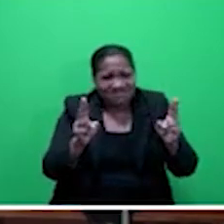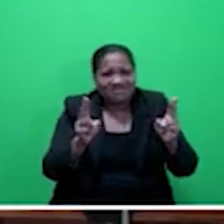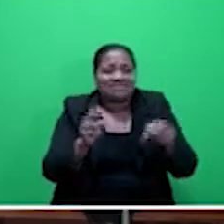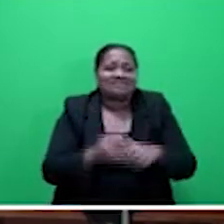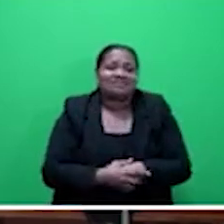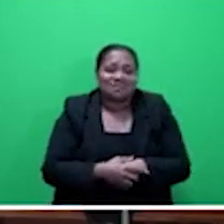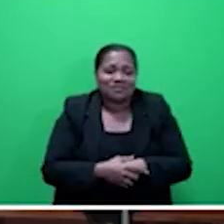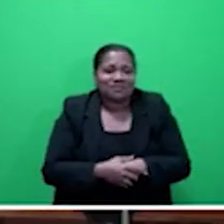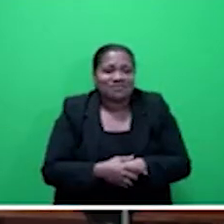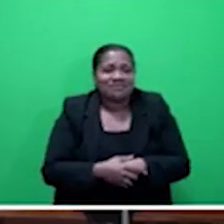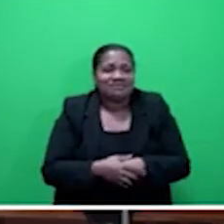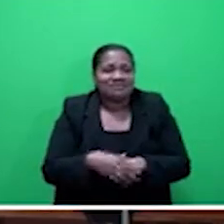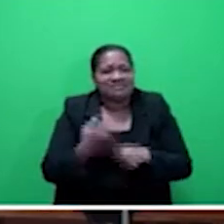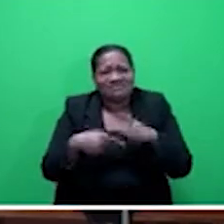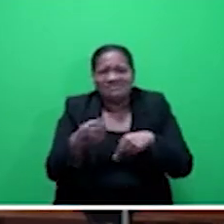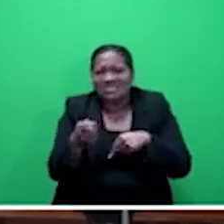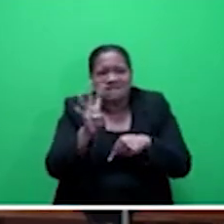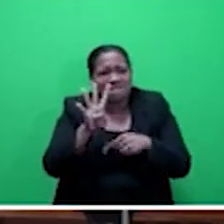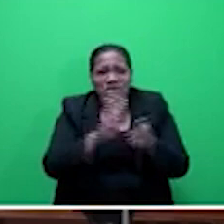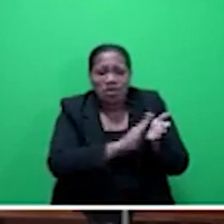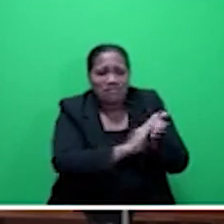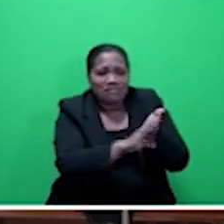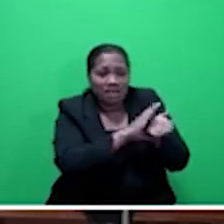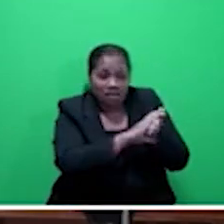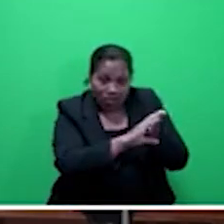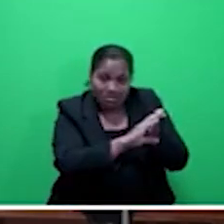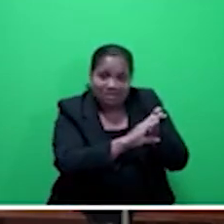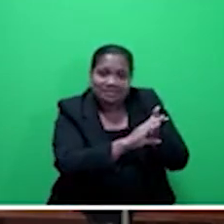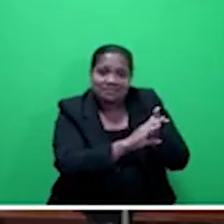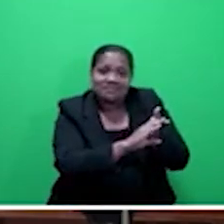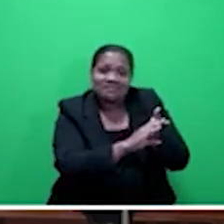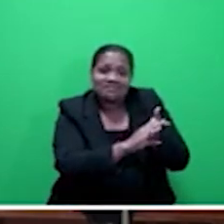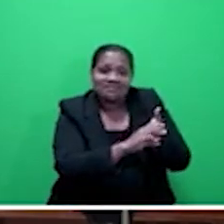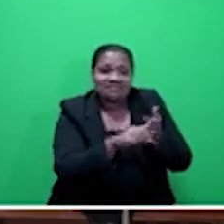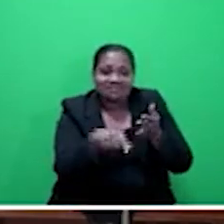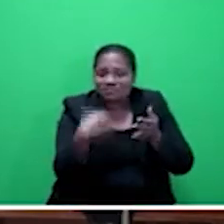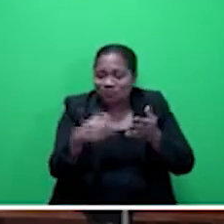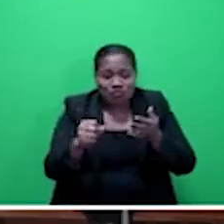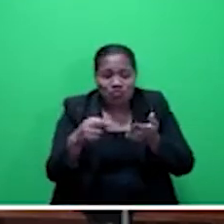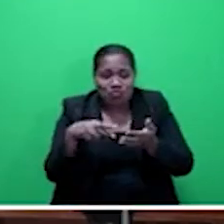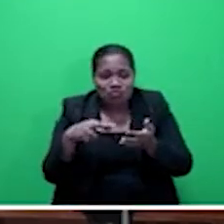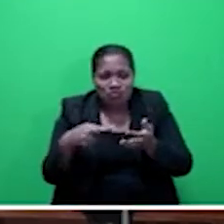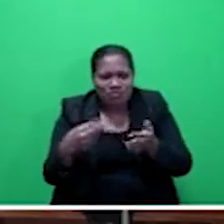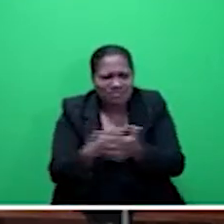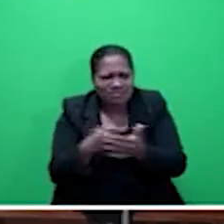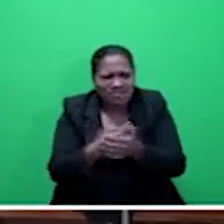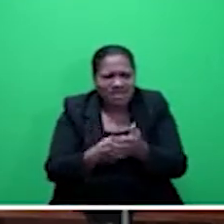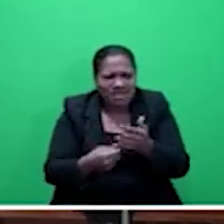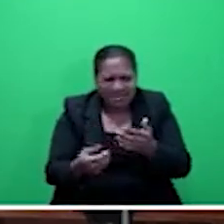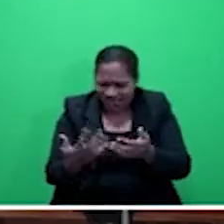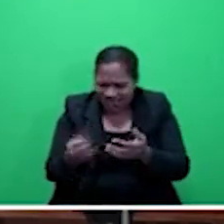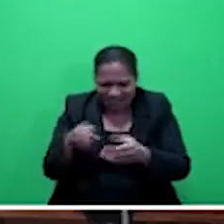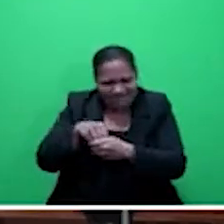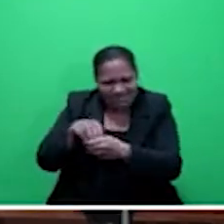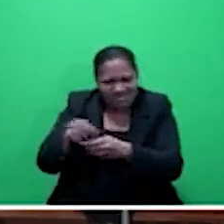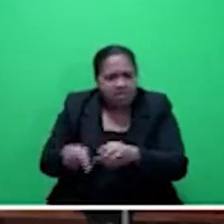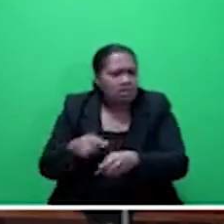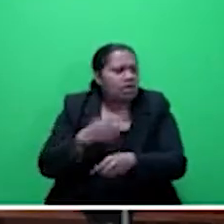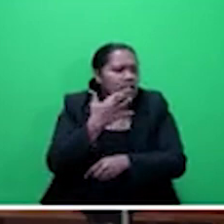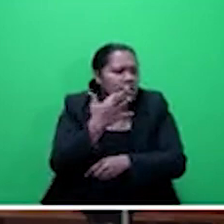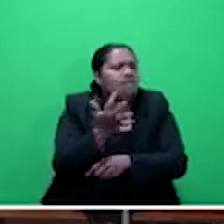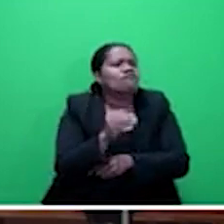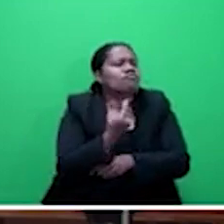what I understand, is about $4 million. Now, there is no revenue being generated. Where will they get the $4 million? FNPF that owns